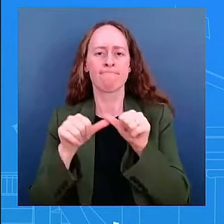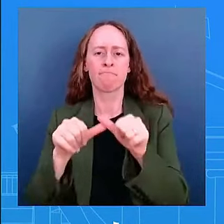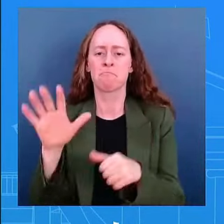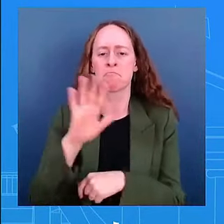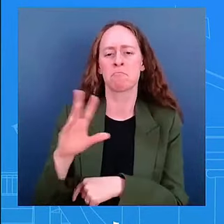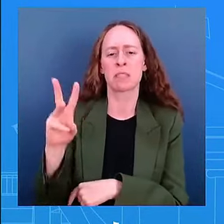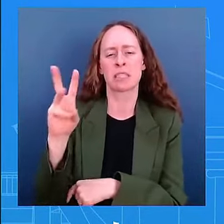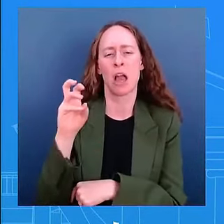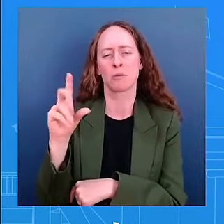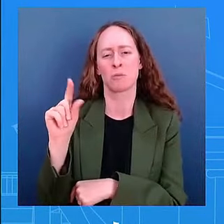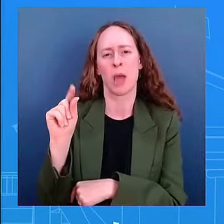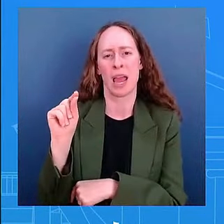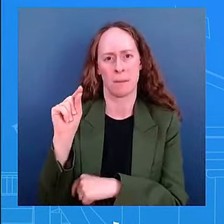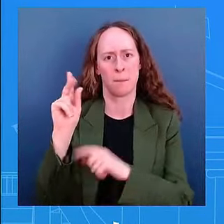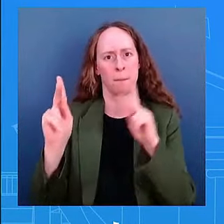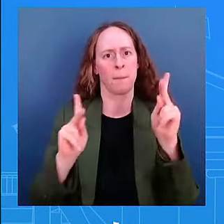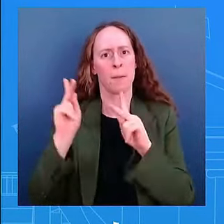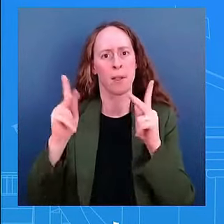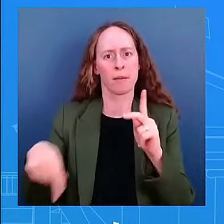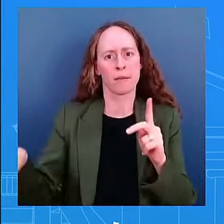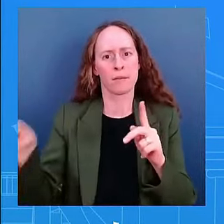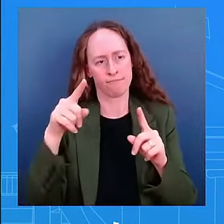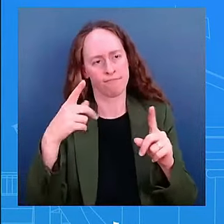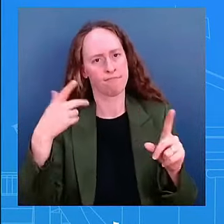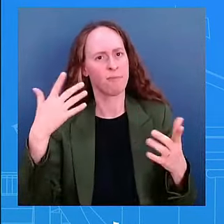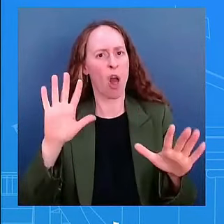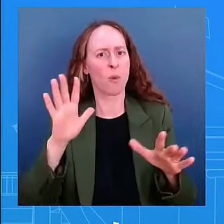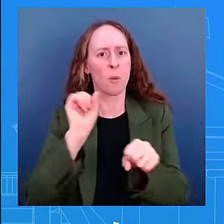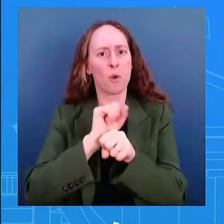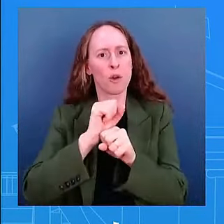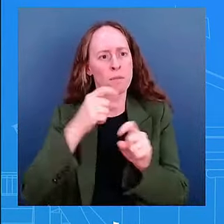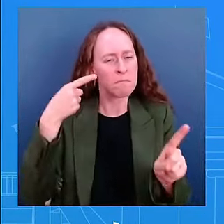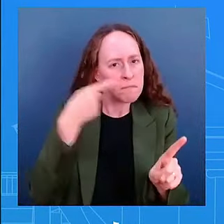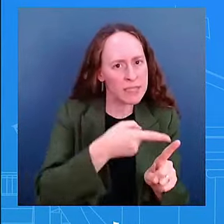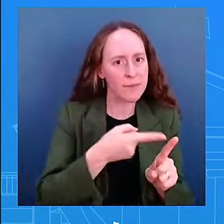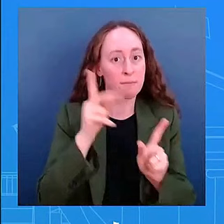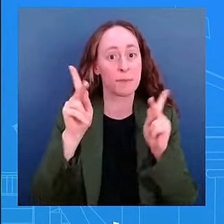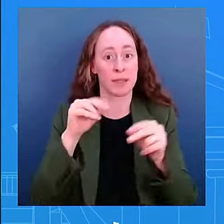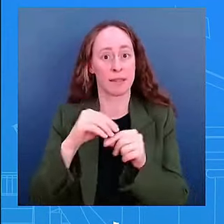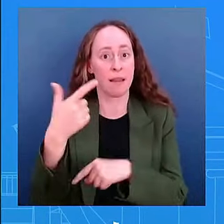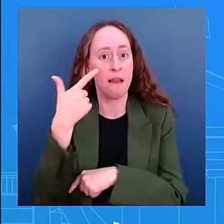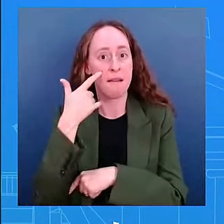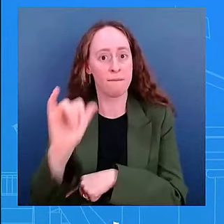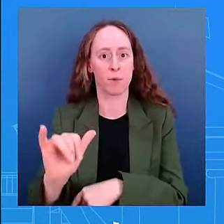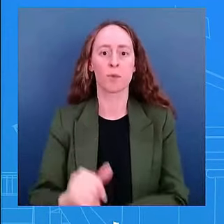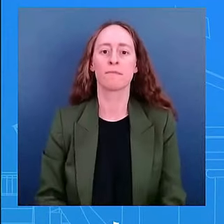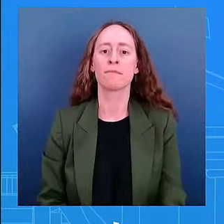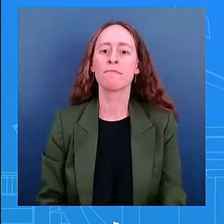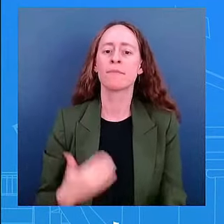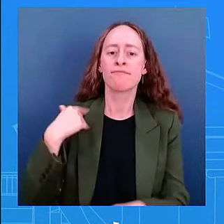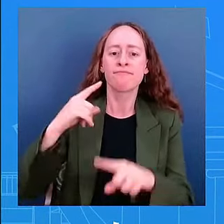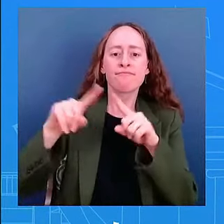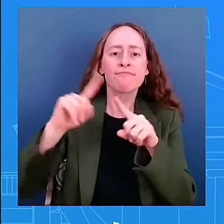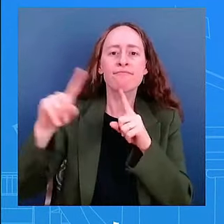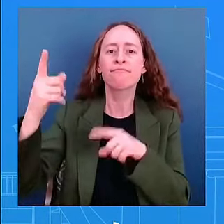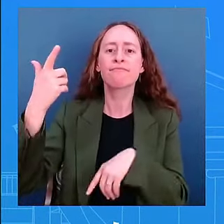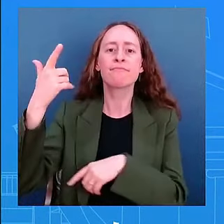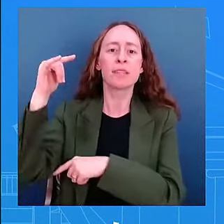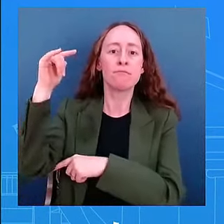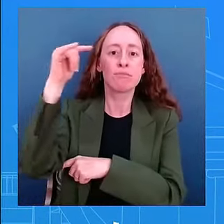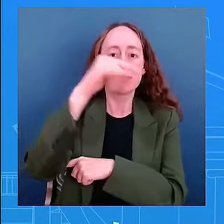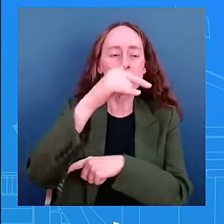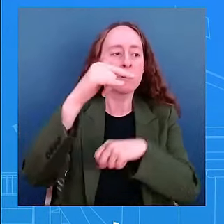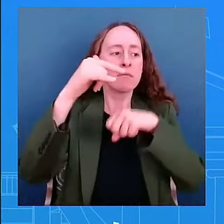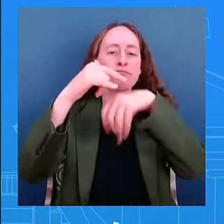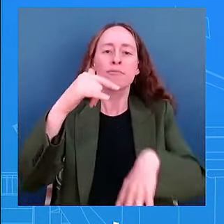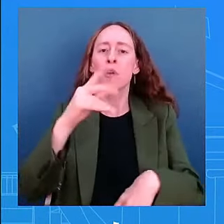numerous firefighting air tankers are flying and are flying fire suppression missions as conditions